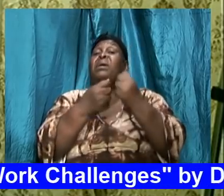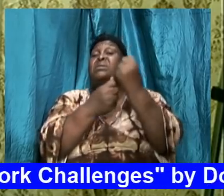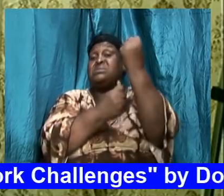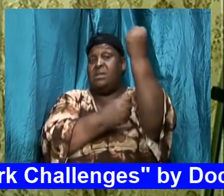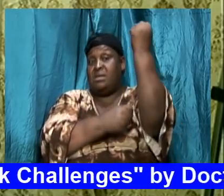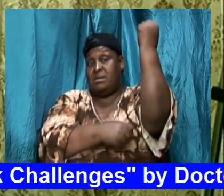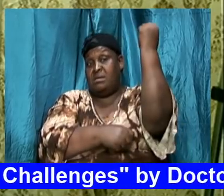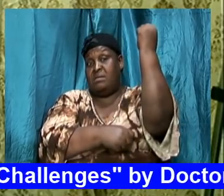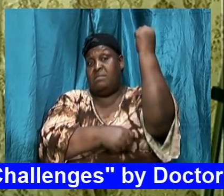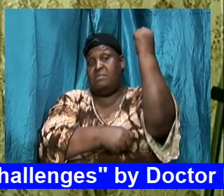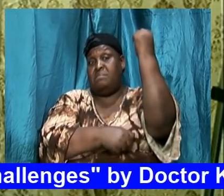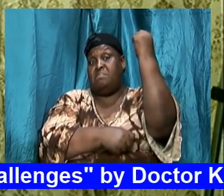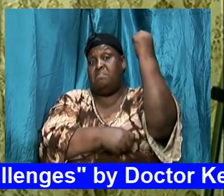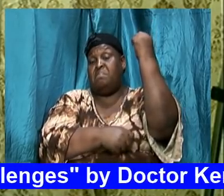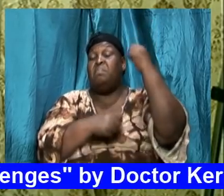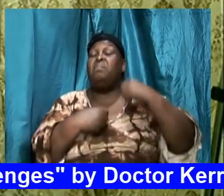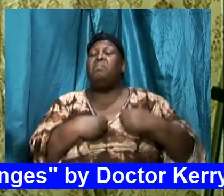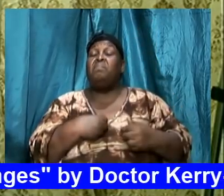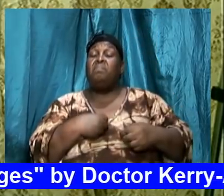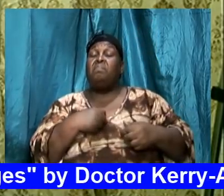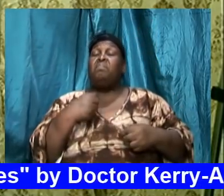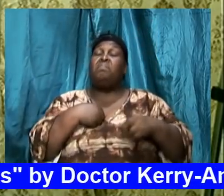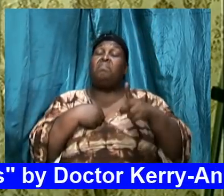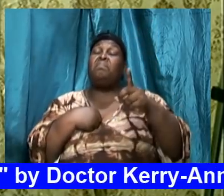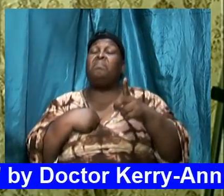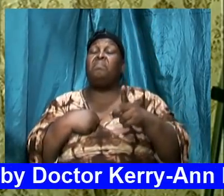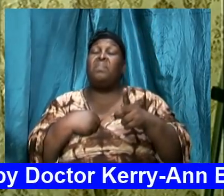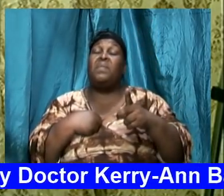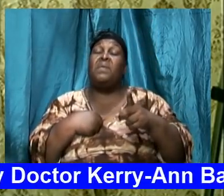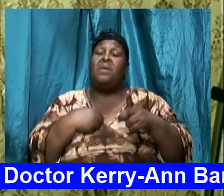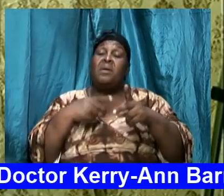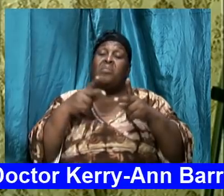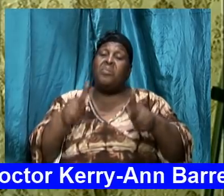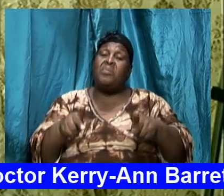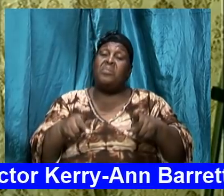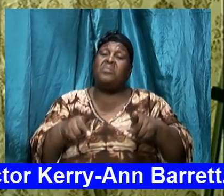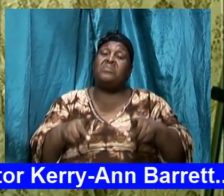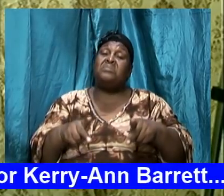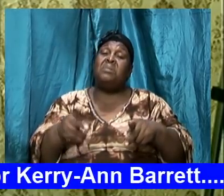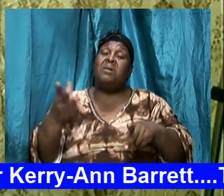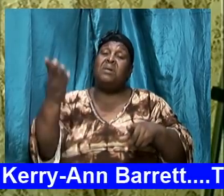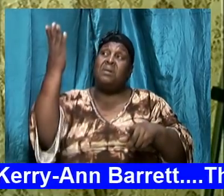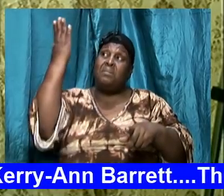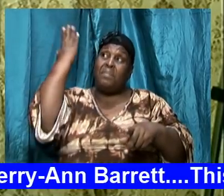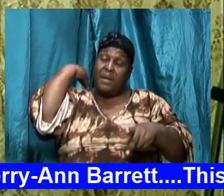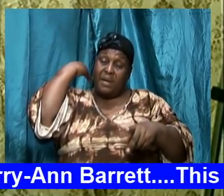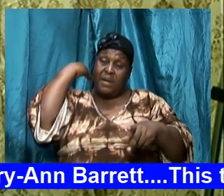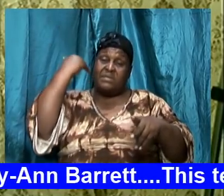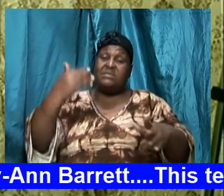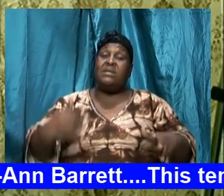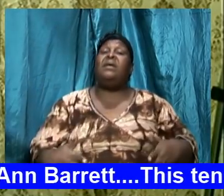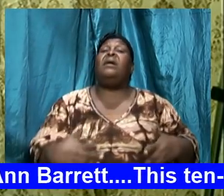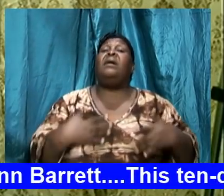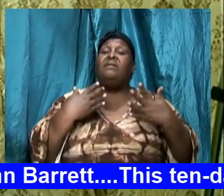given in my past life before I got saved was given to